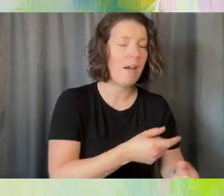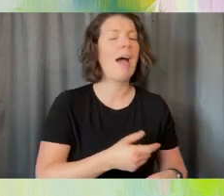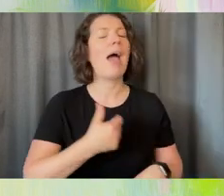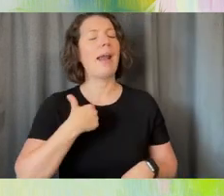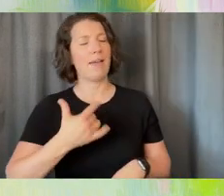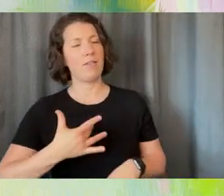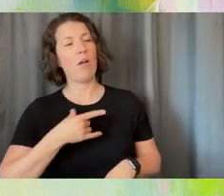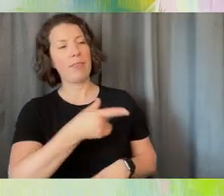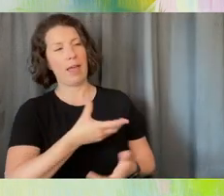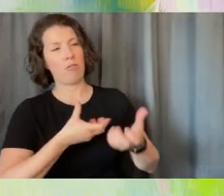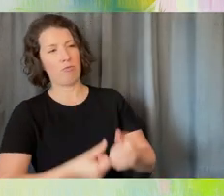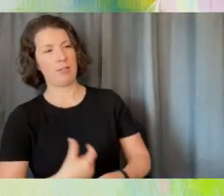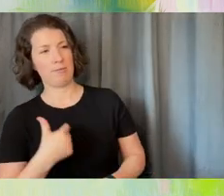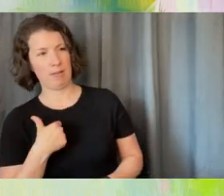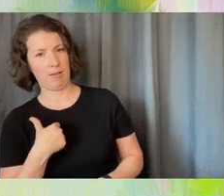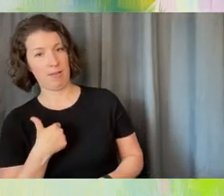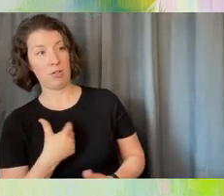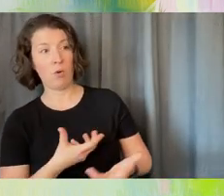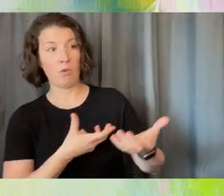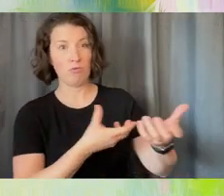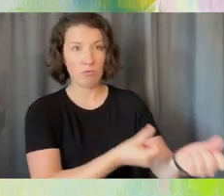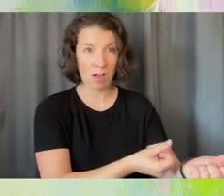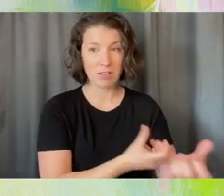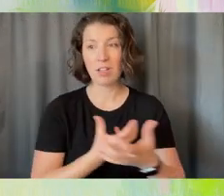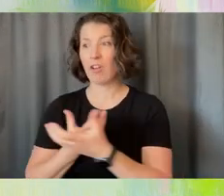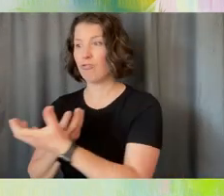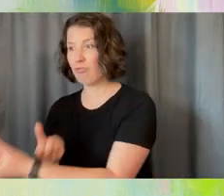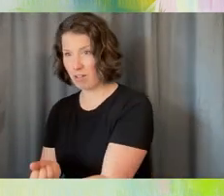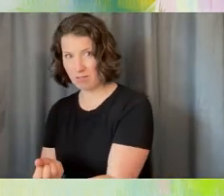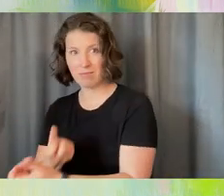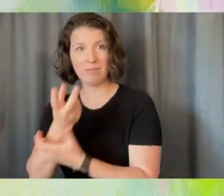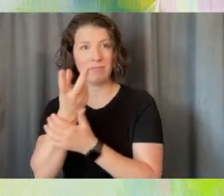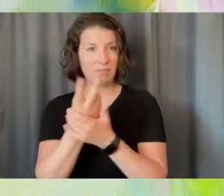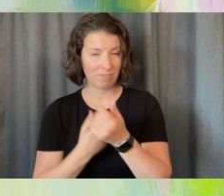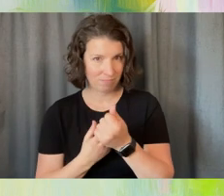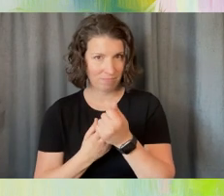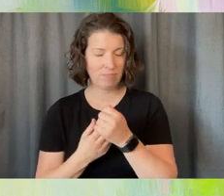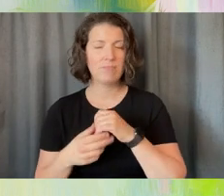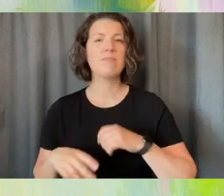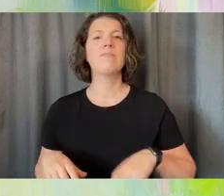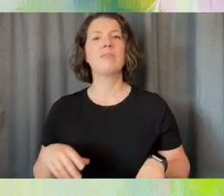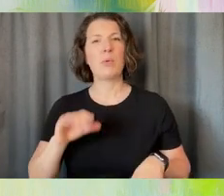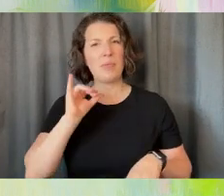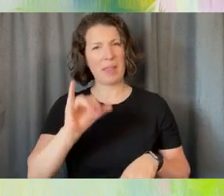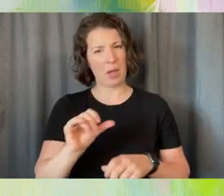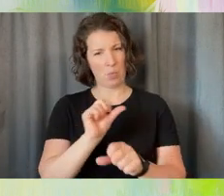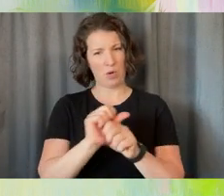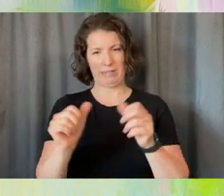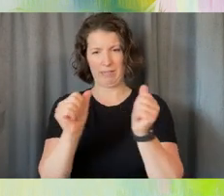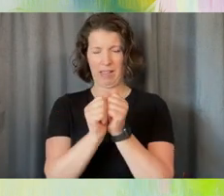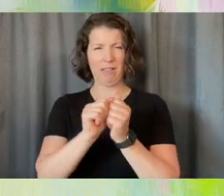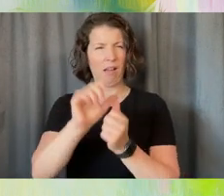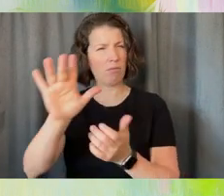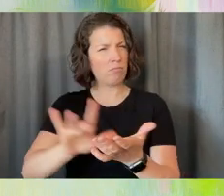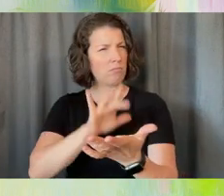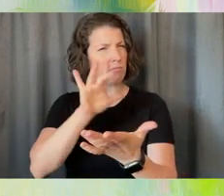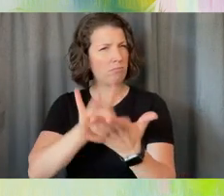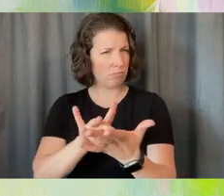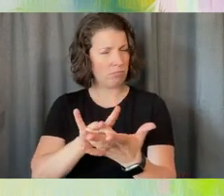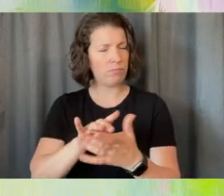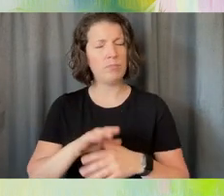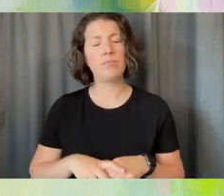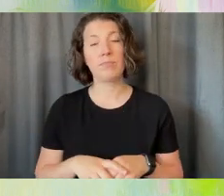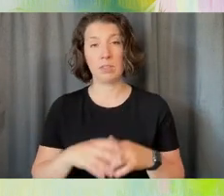knew whatever tool we used had to really put that working together in the middle. So now we have Team